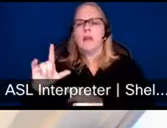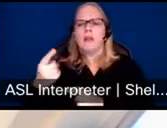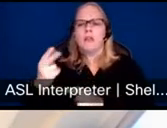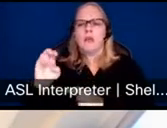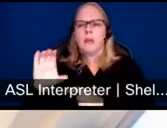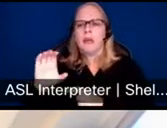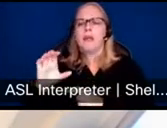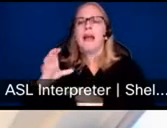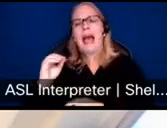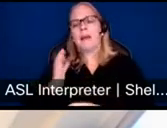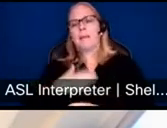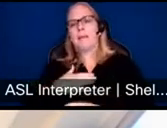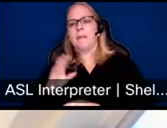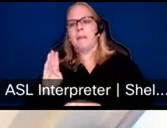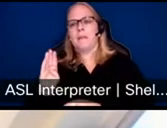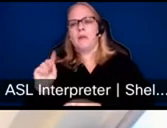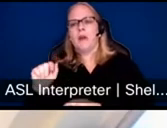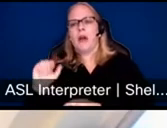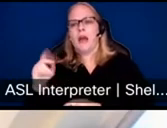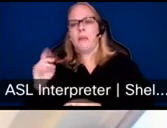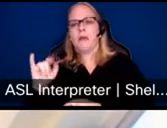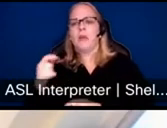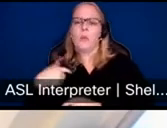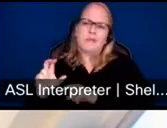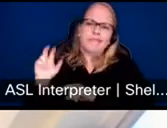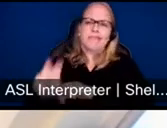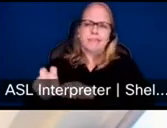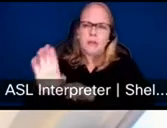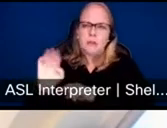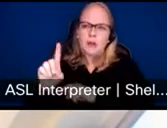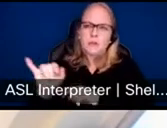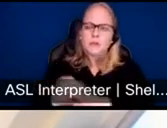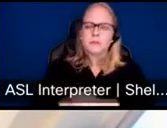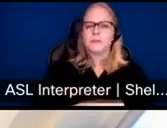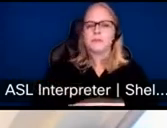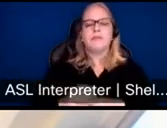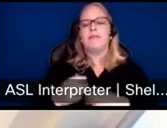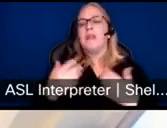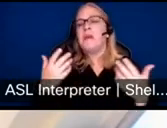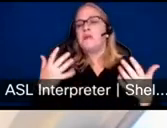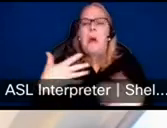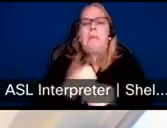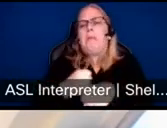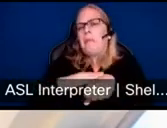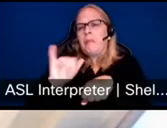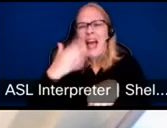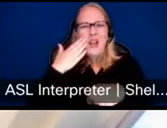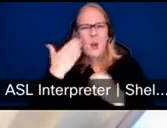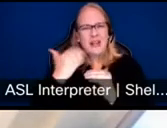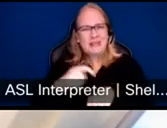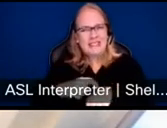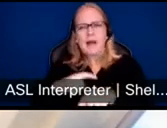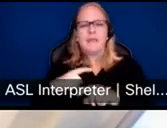kind of the performance manager on the bond. So there's a lot more I could say, but I'll pause there for now, Roxanne, because I know we have a limited time we can